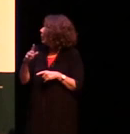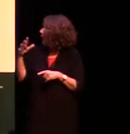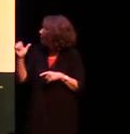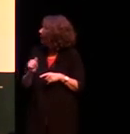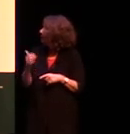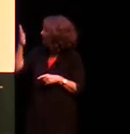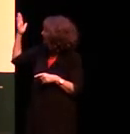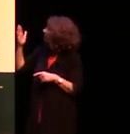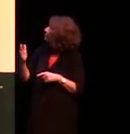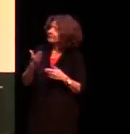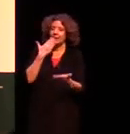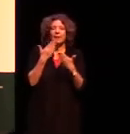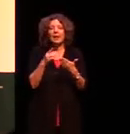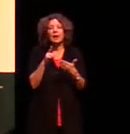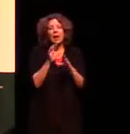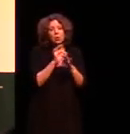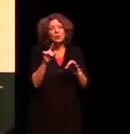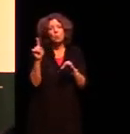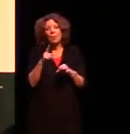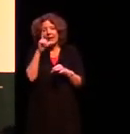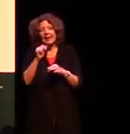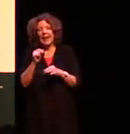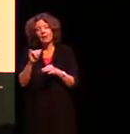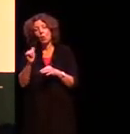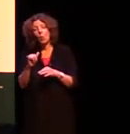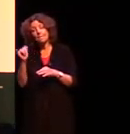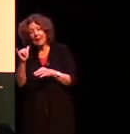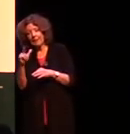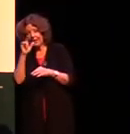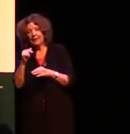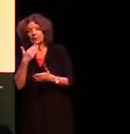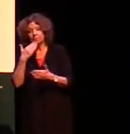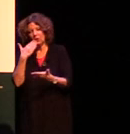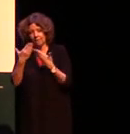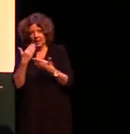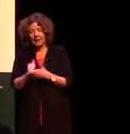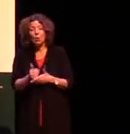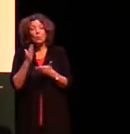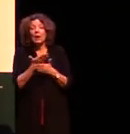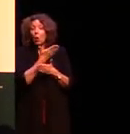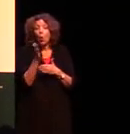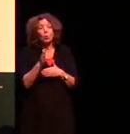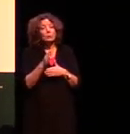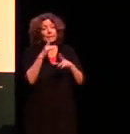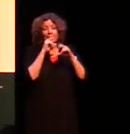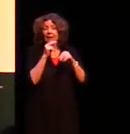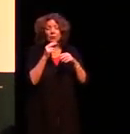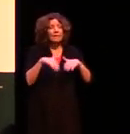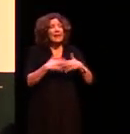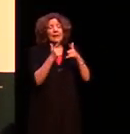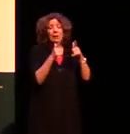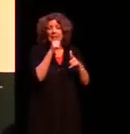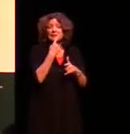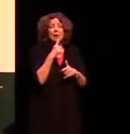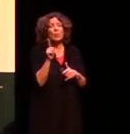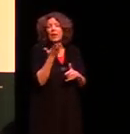convey and not in what they can convey or may convey so what he means by this is all speakers of any language can say whatever they